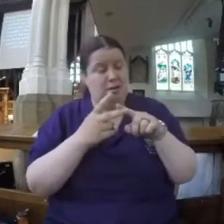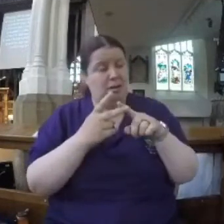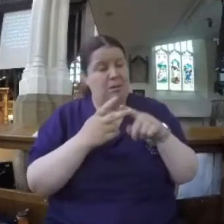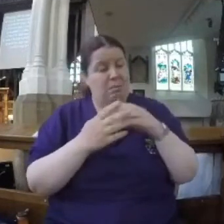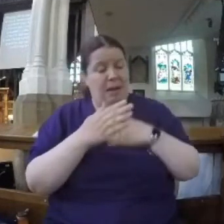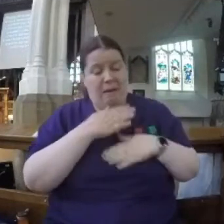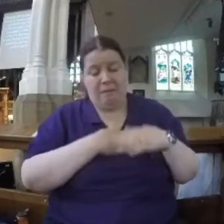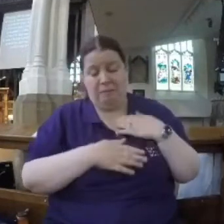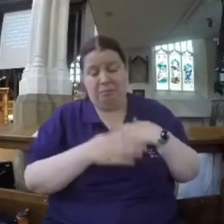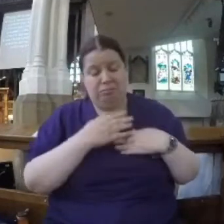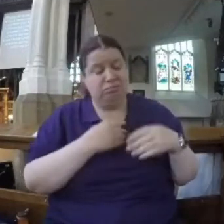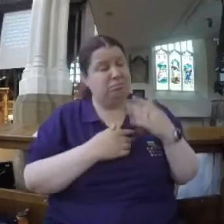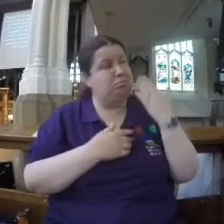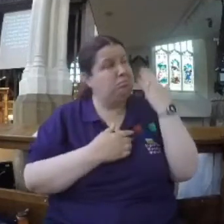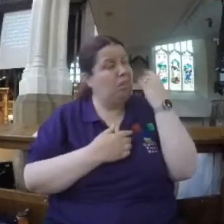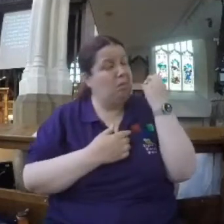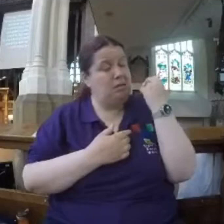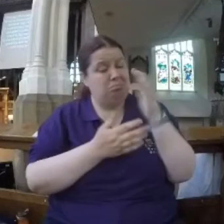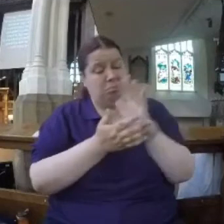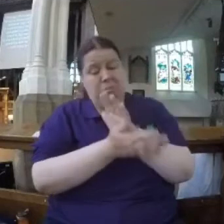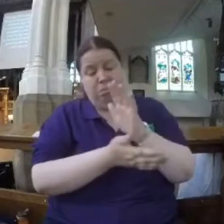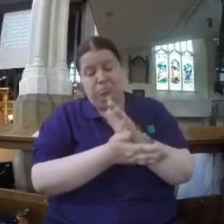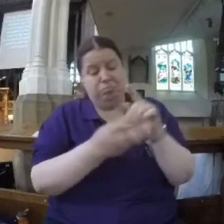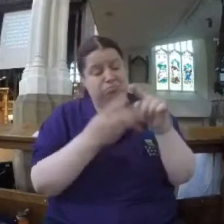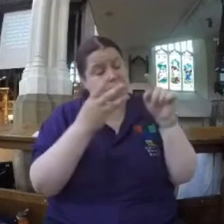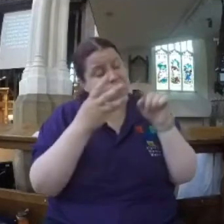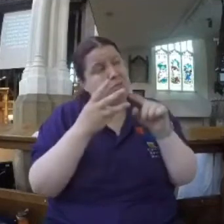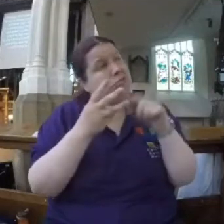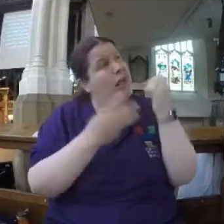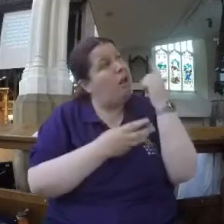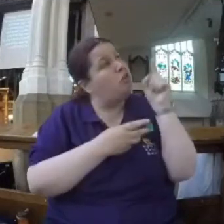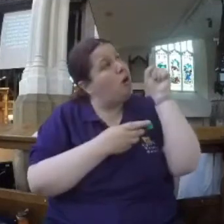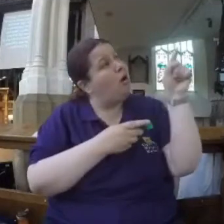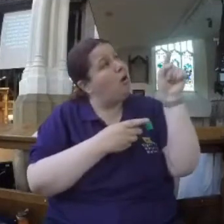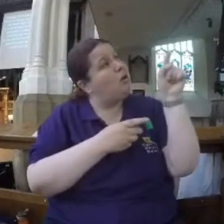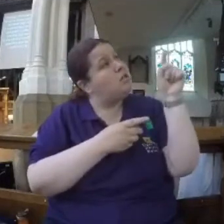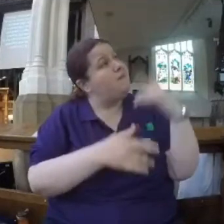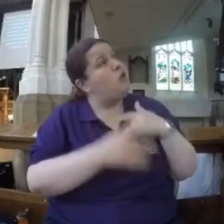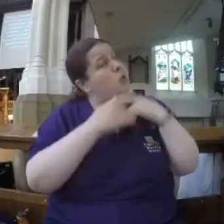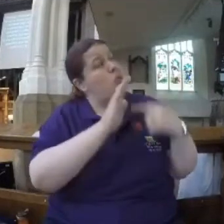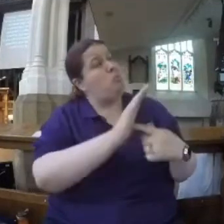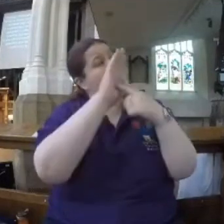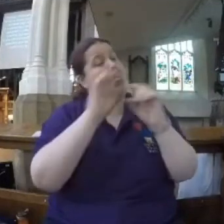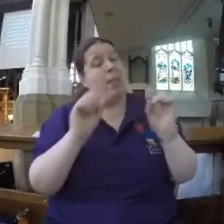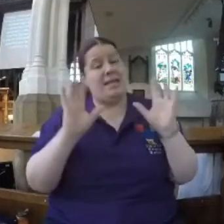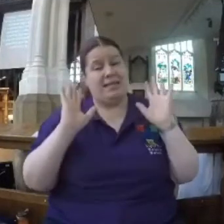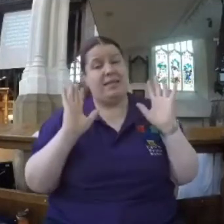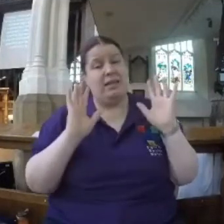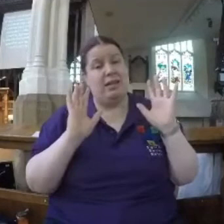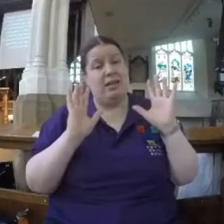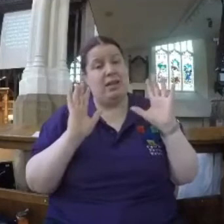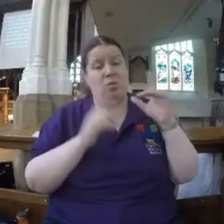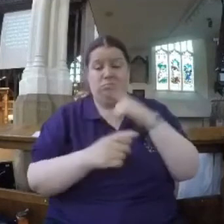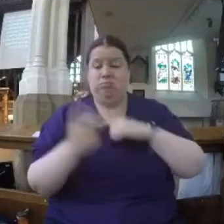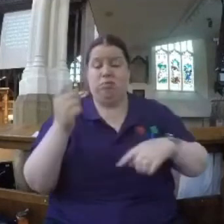that other people's opinions don't matter. Only God's. And when we live our lives based on how God sees